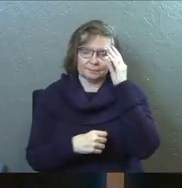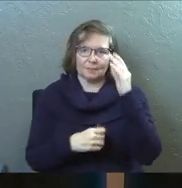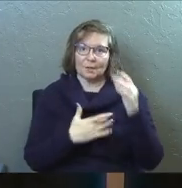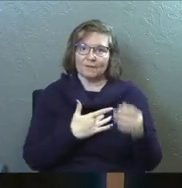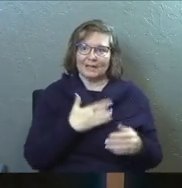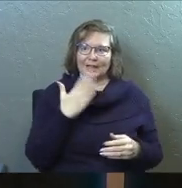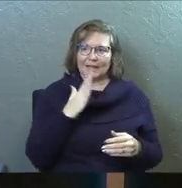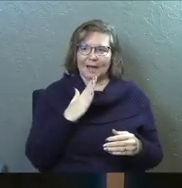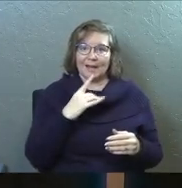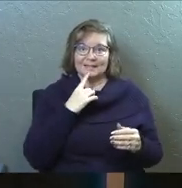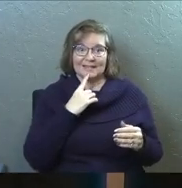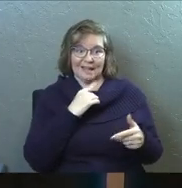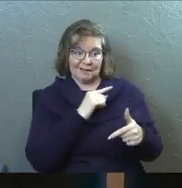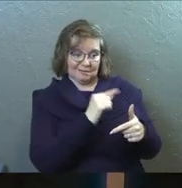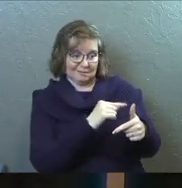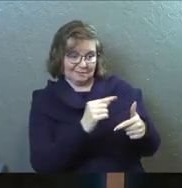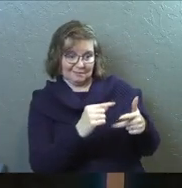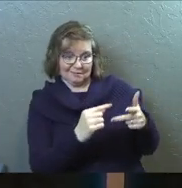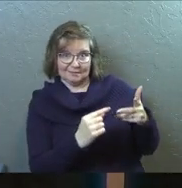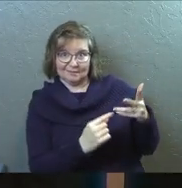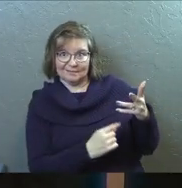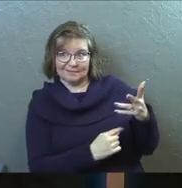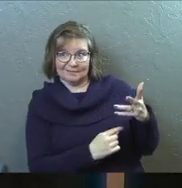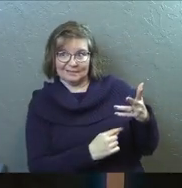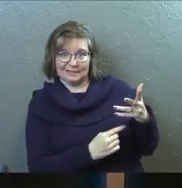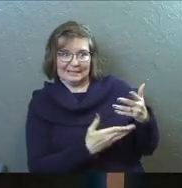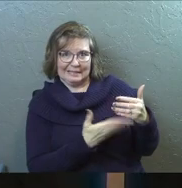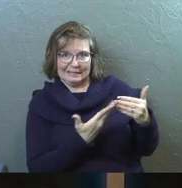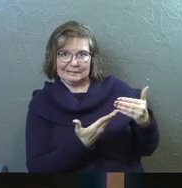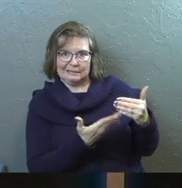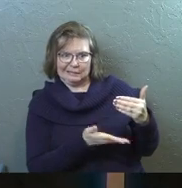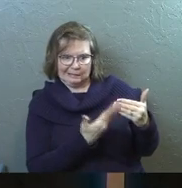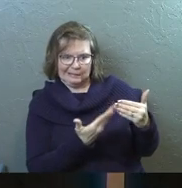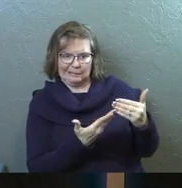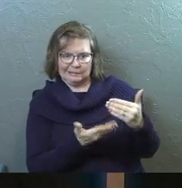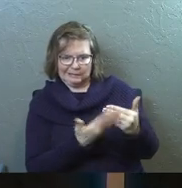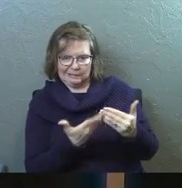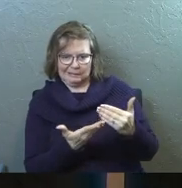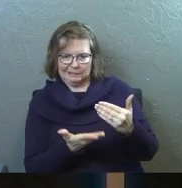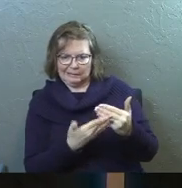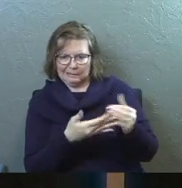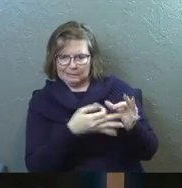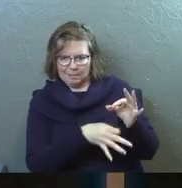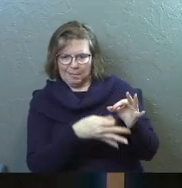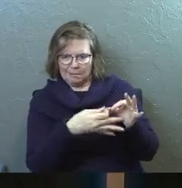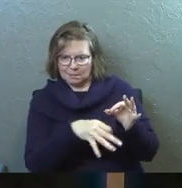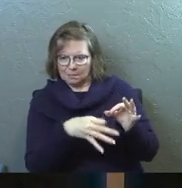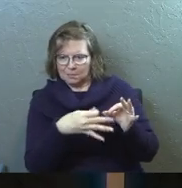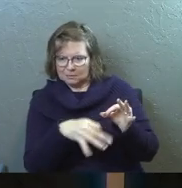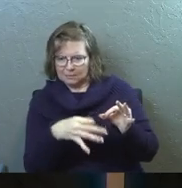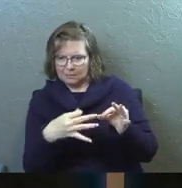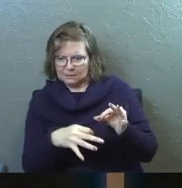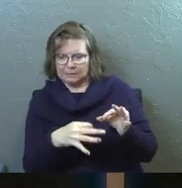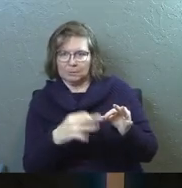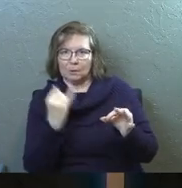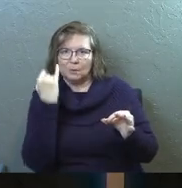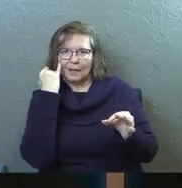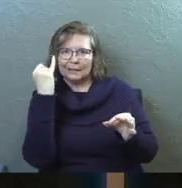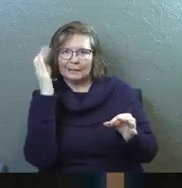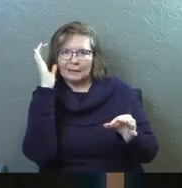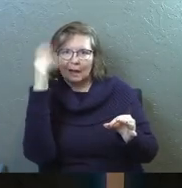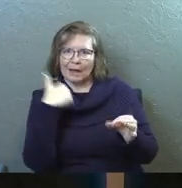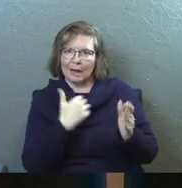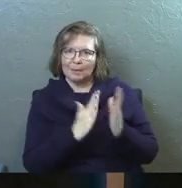And I feel like God just showed me all of my, God, pray for, I pray for this would go easy. God, pray that this would be so simple. God, this would get over so quickly.